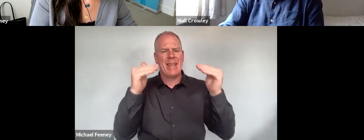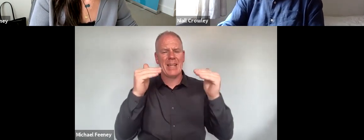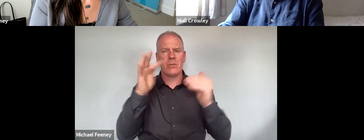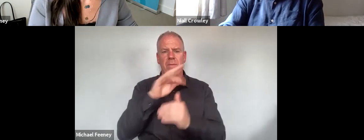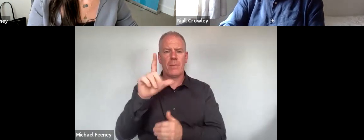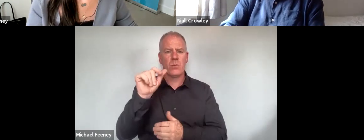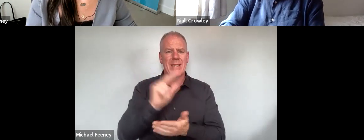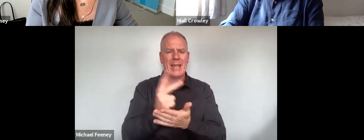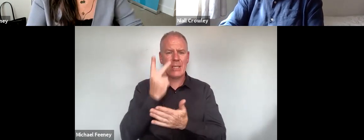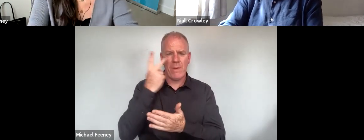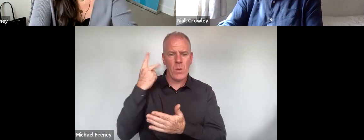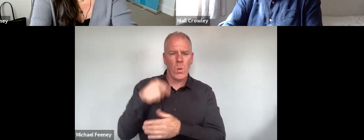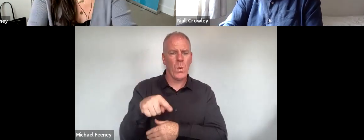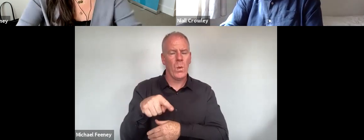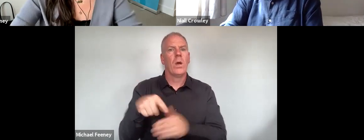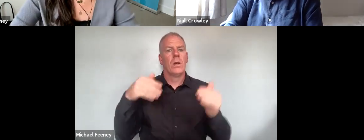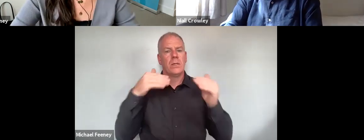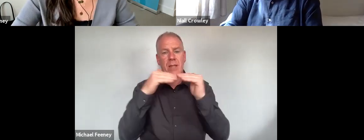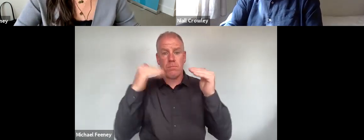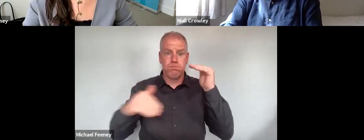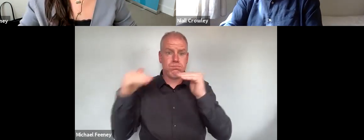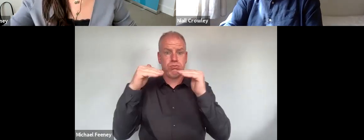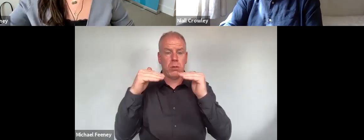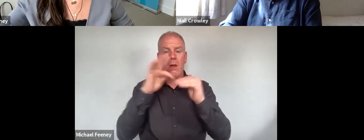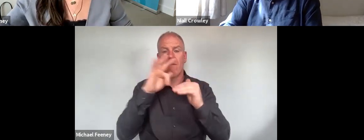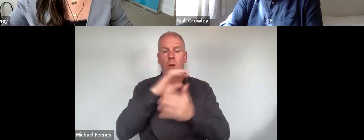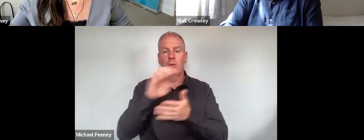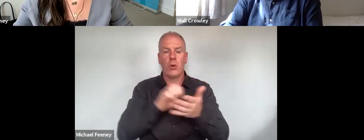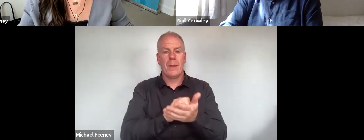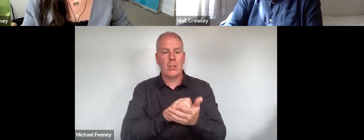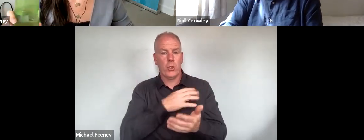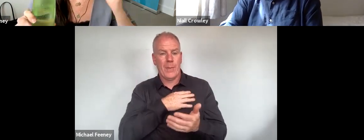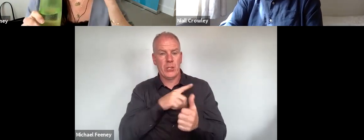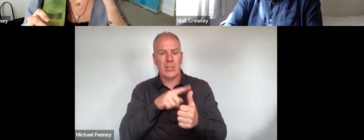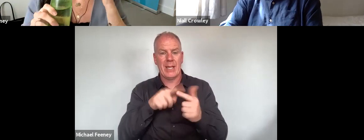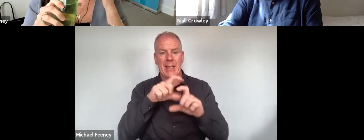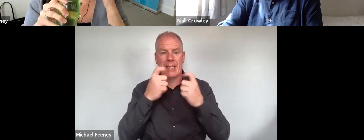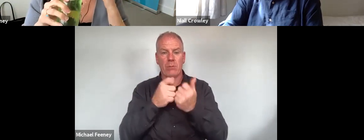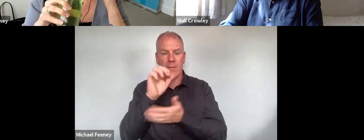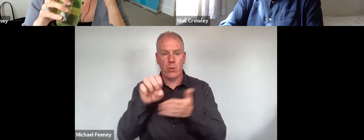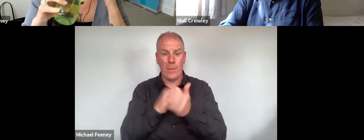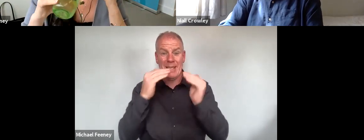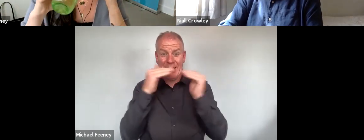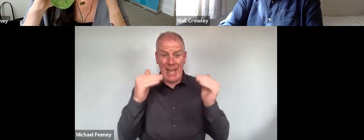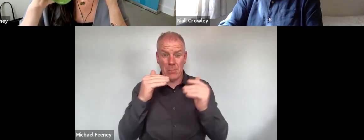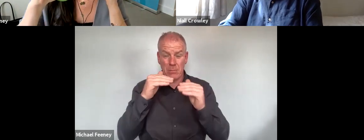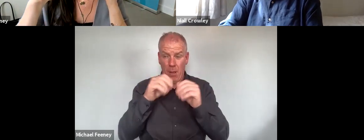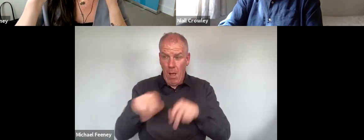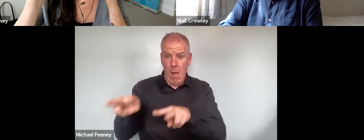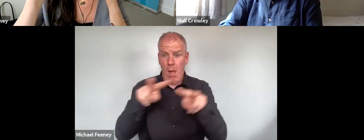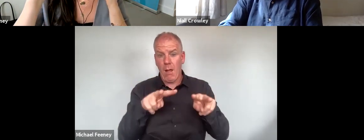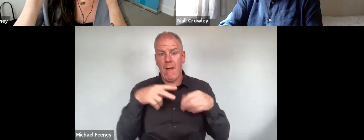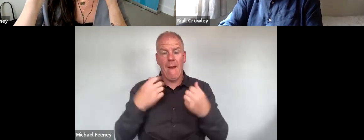2018, which provided the benchmark for the European Commission and the Council of Europe standards for equality bodies, identified the